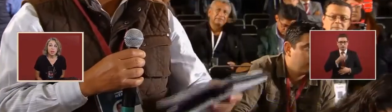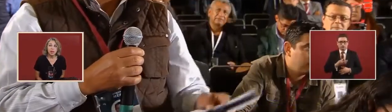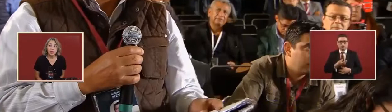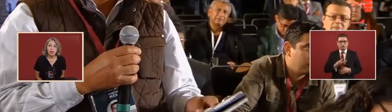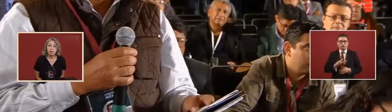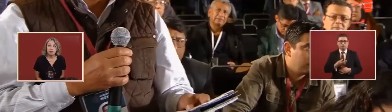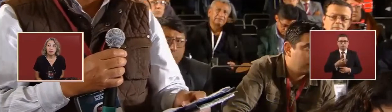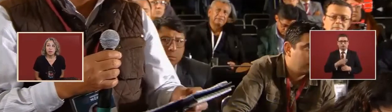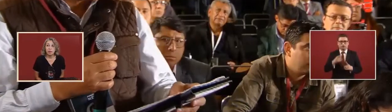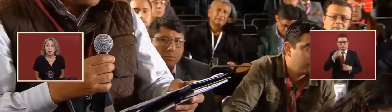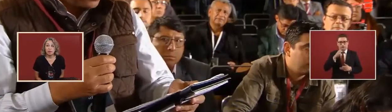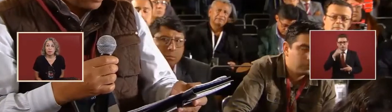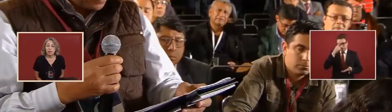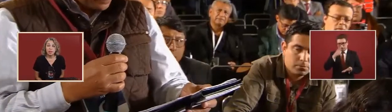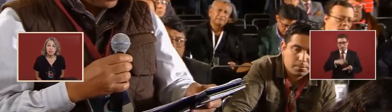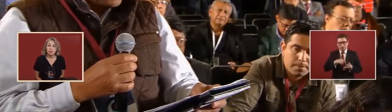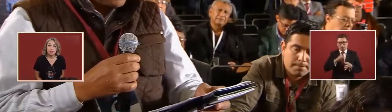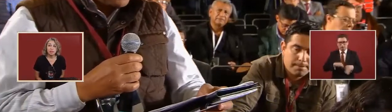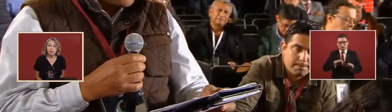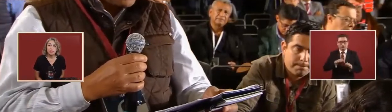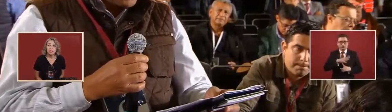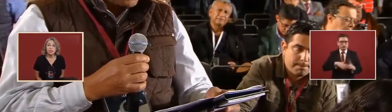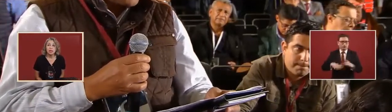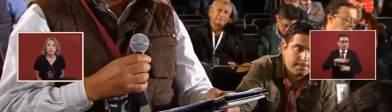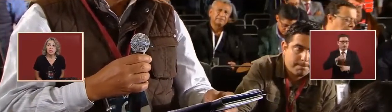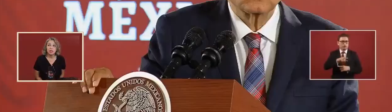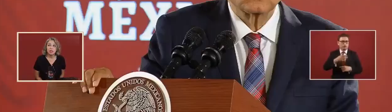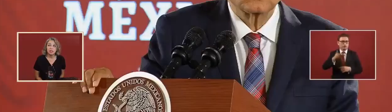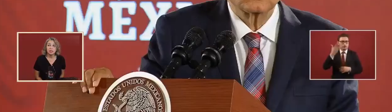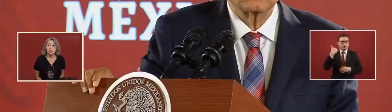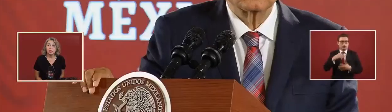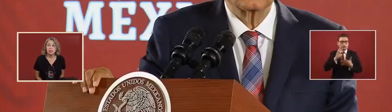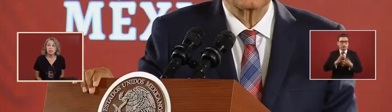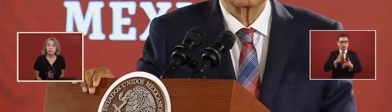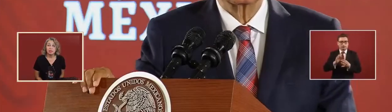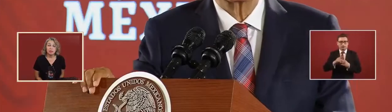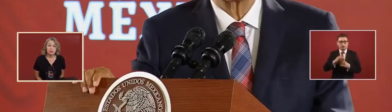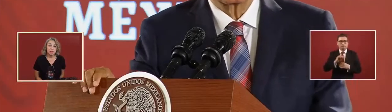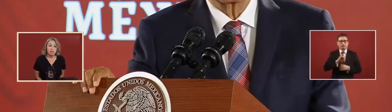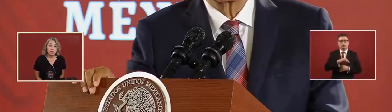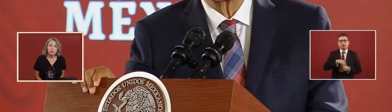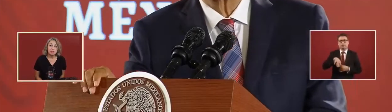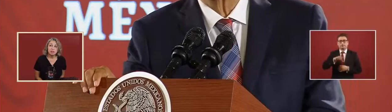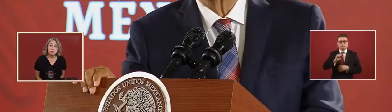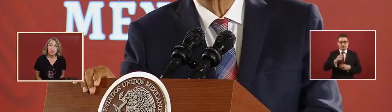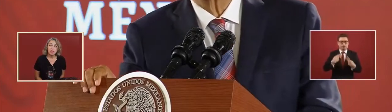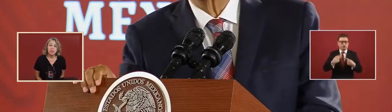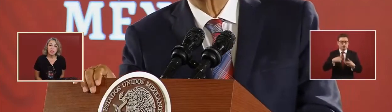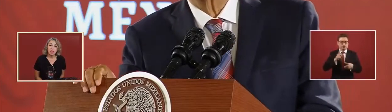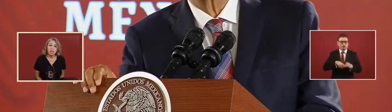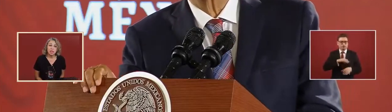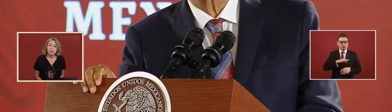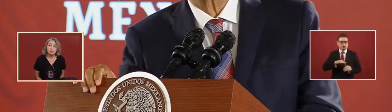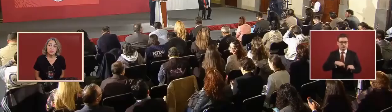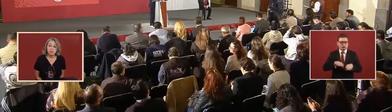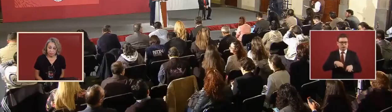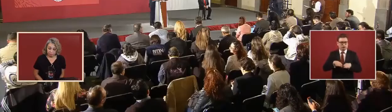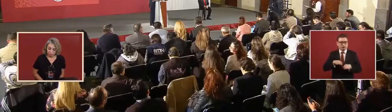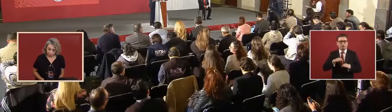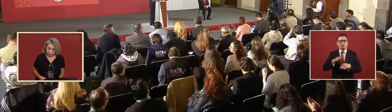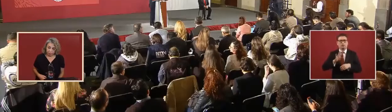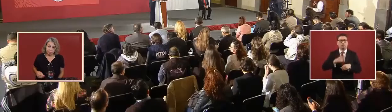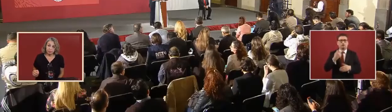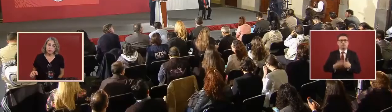says it's in context. That there's something in the games. They have a